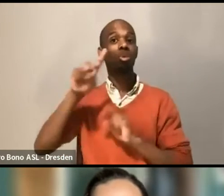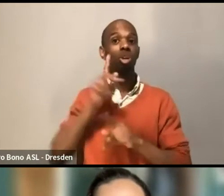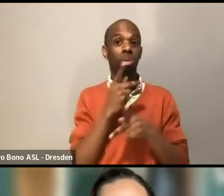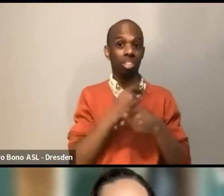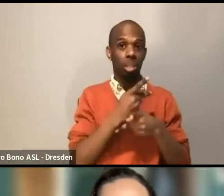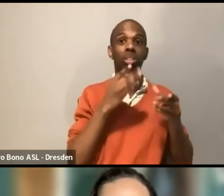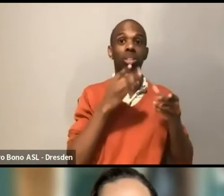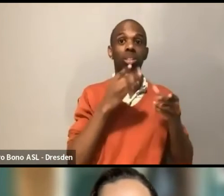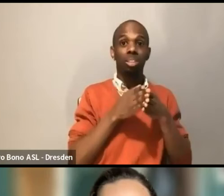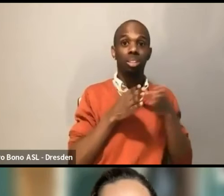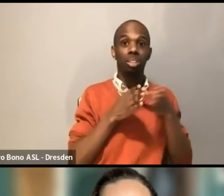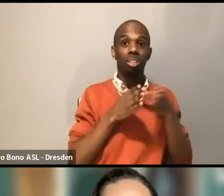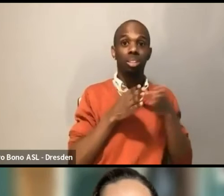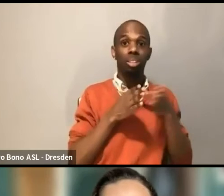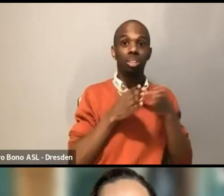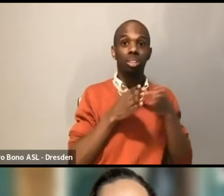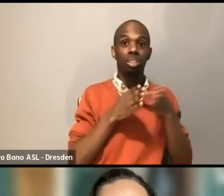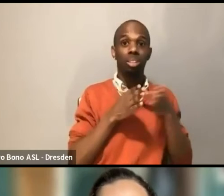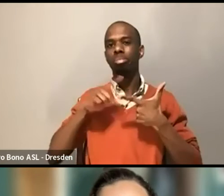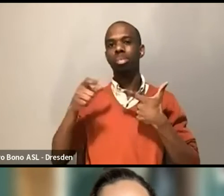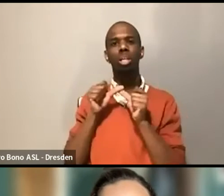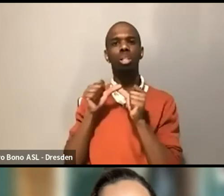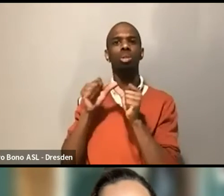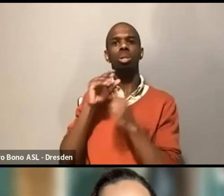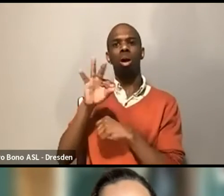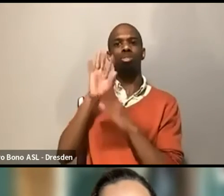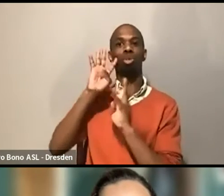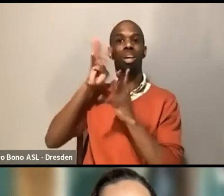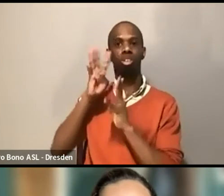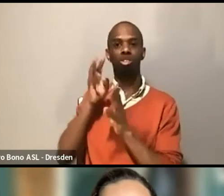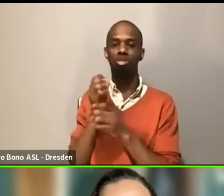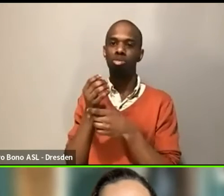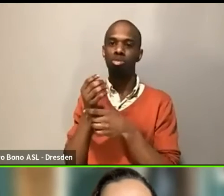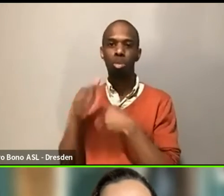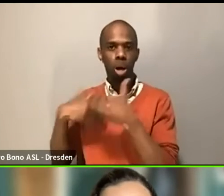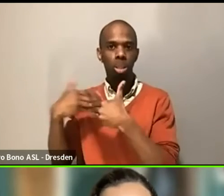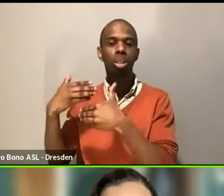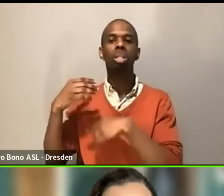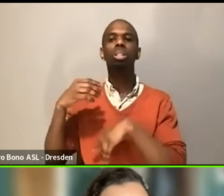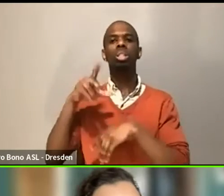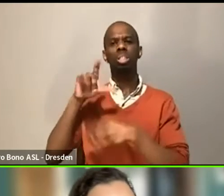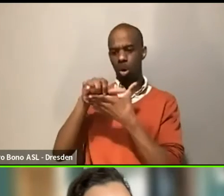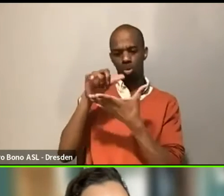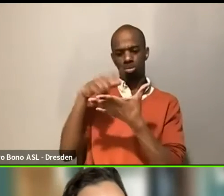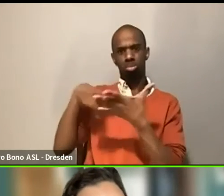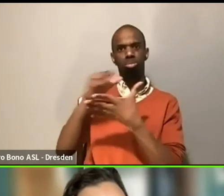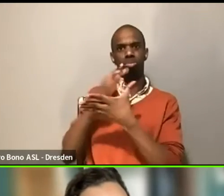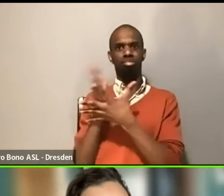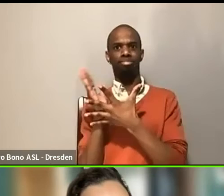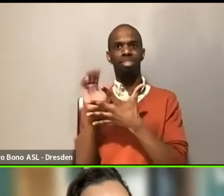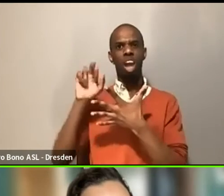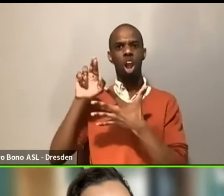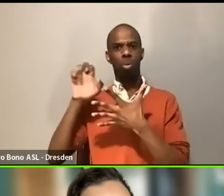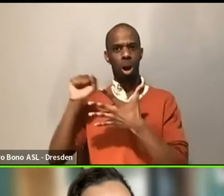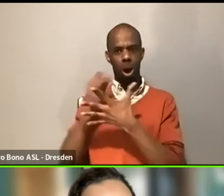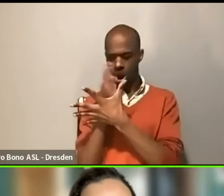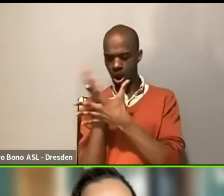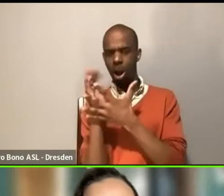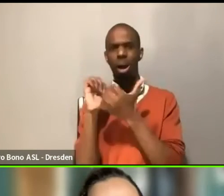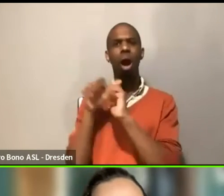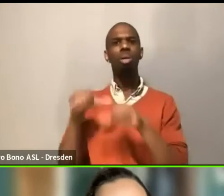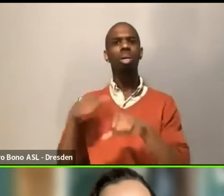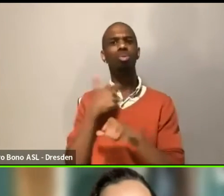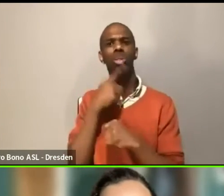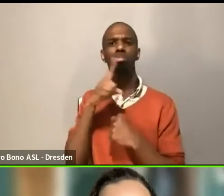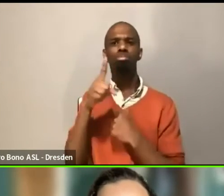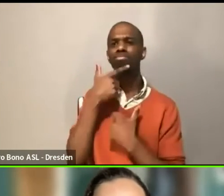continuity of creative process. How can we think about addressing these areas? Yeah, that's a great question. And once again, I think that, you know, there's